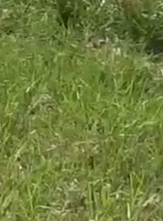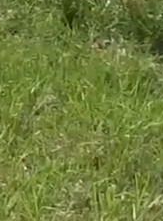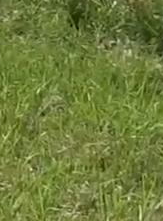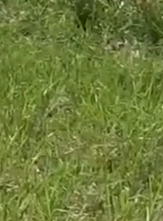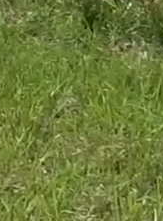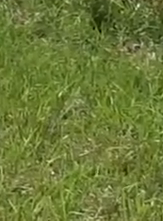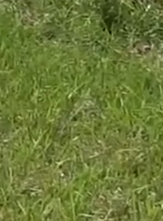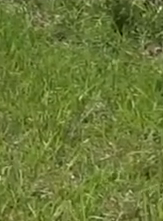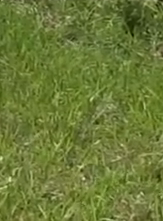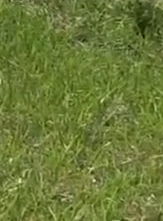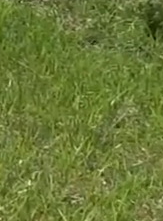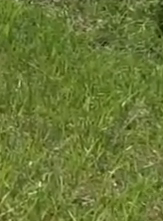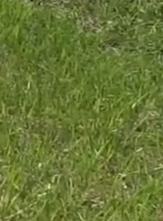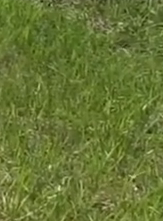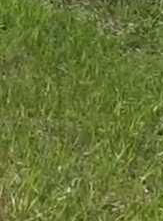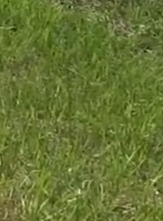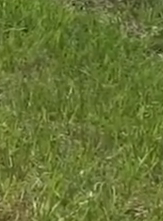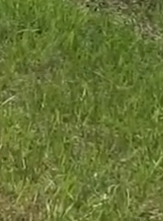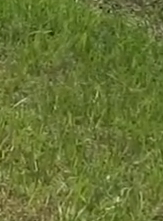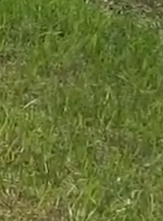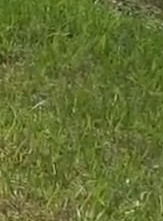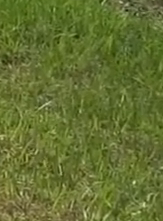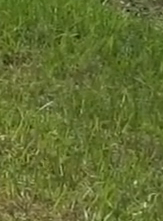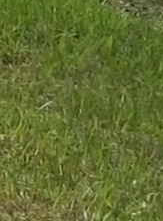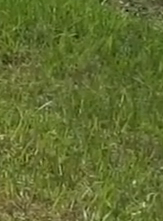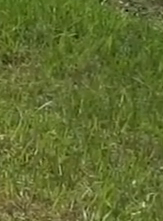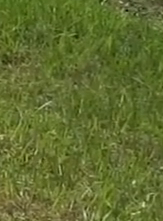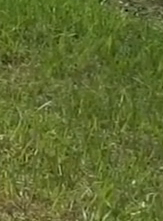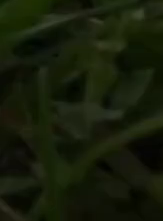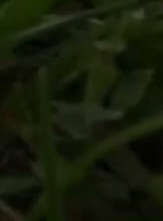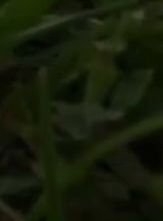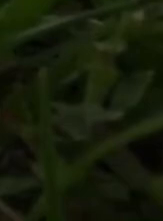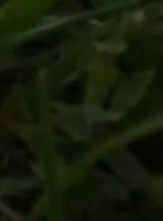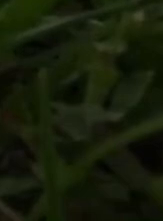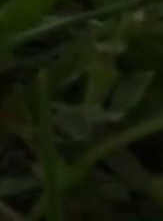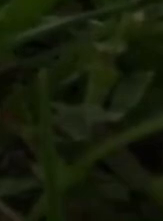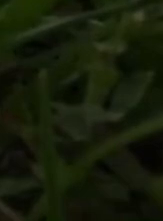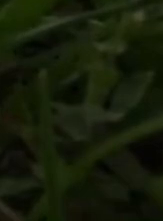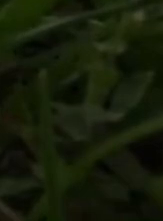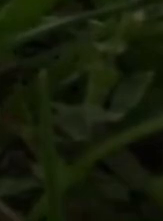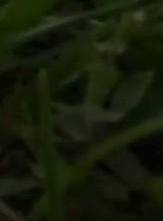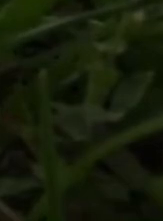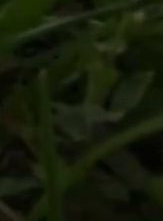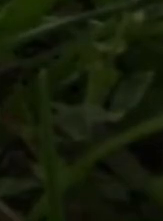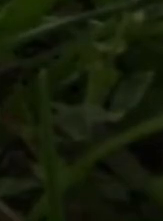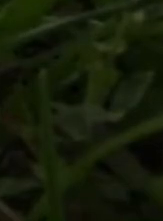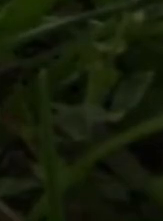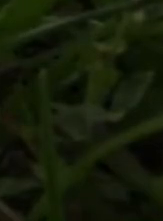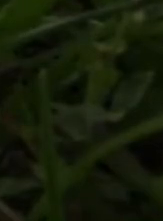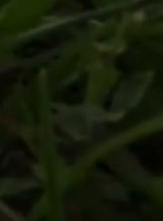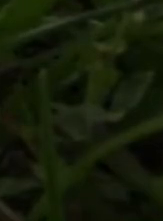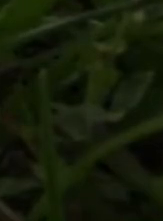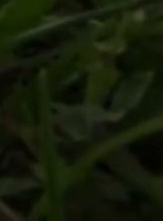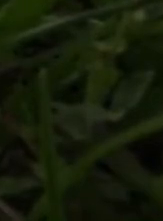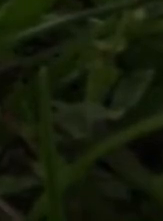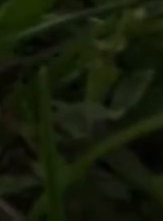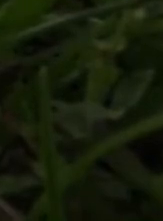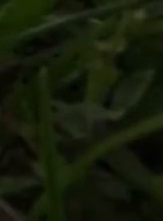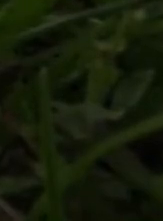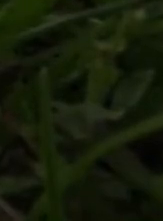In neighborhoods, our crews mow the vacant lots connected to swales, which are part of the citywide drainage system.